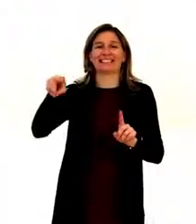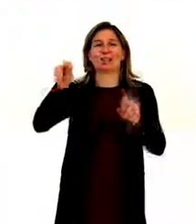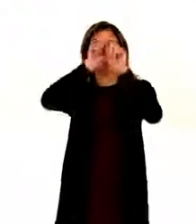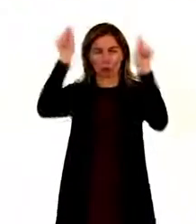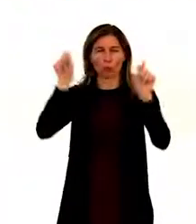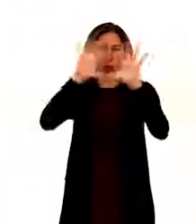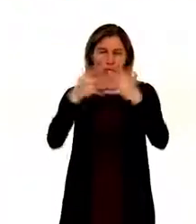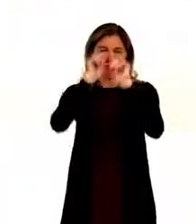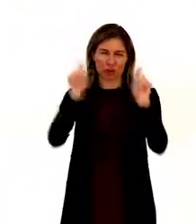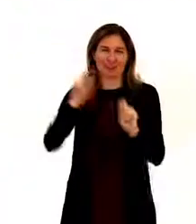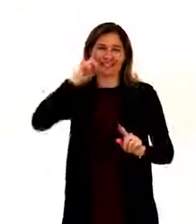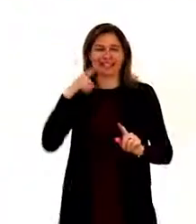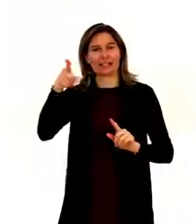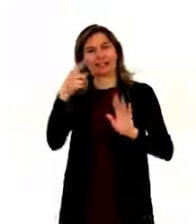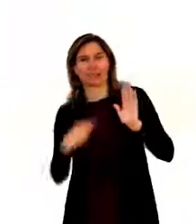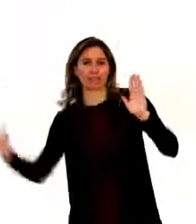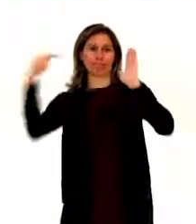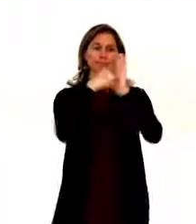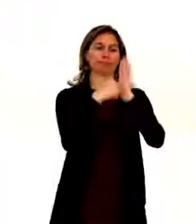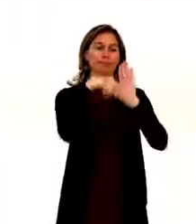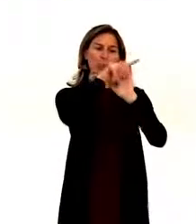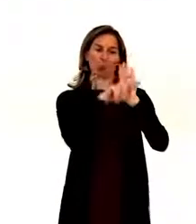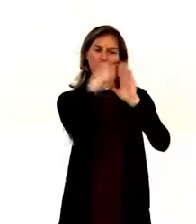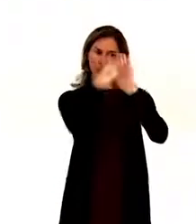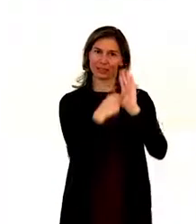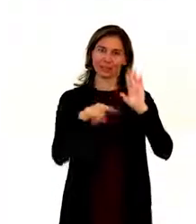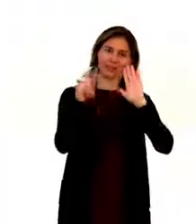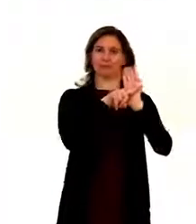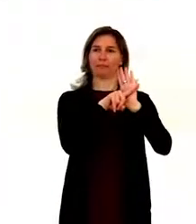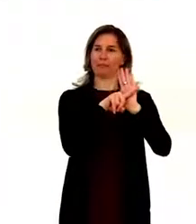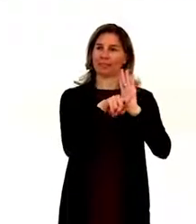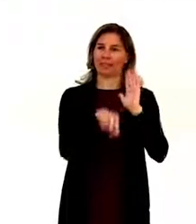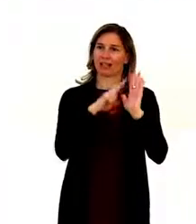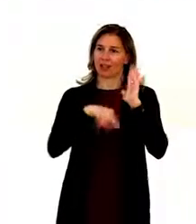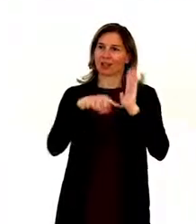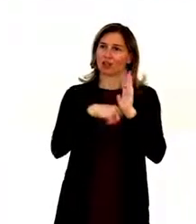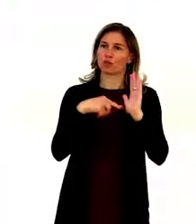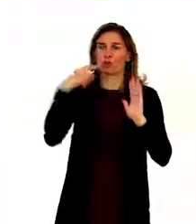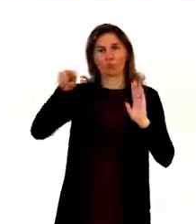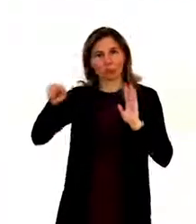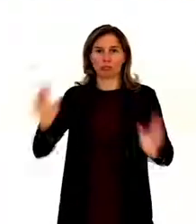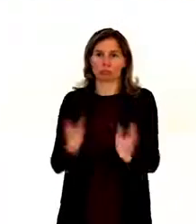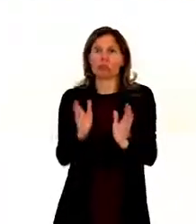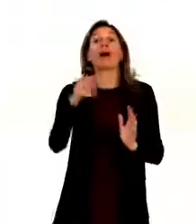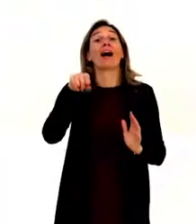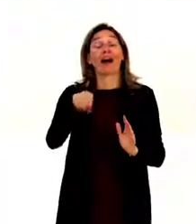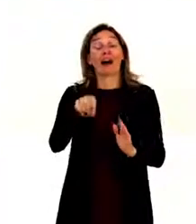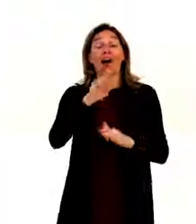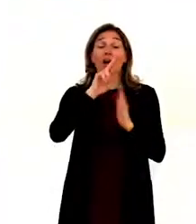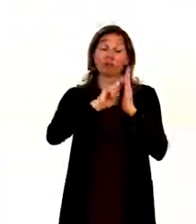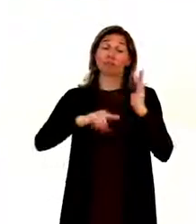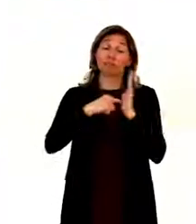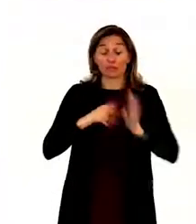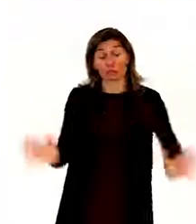forth this as one of the basic principles in the convention. And really, the convention does promote sign language very strongly.